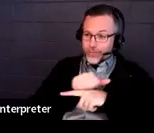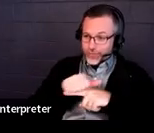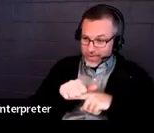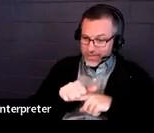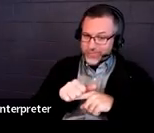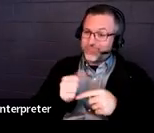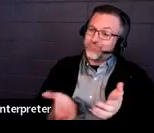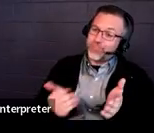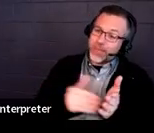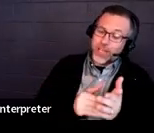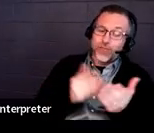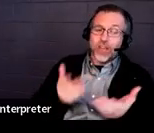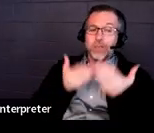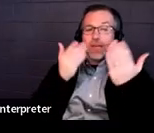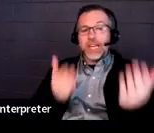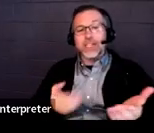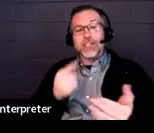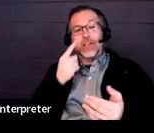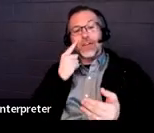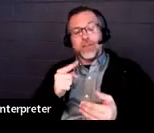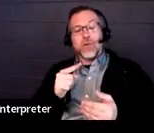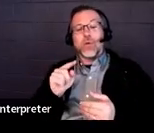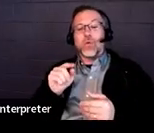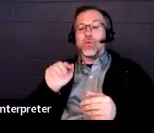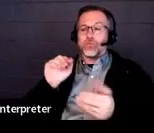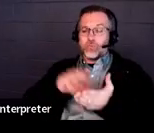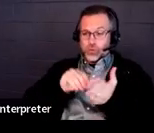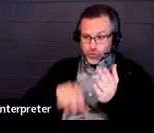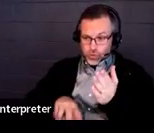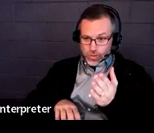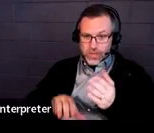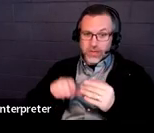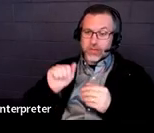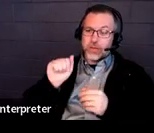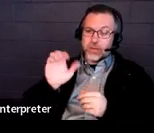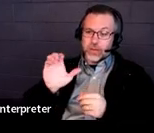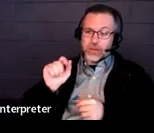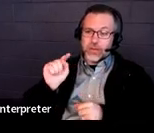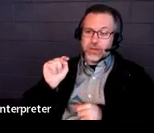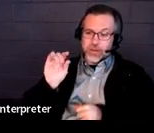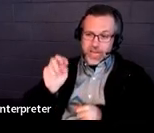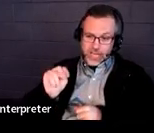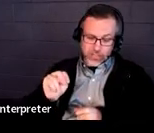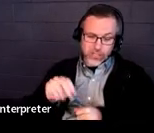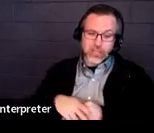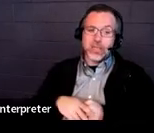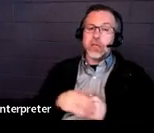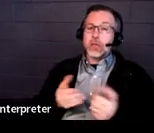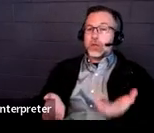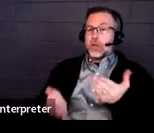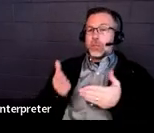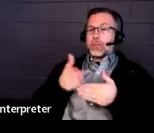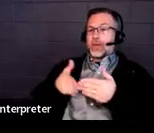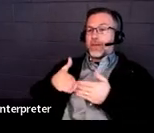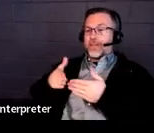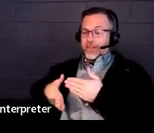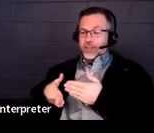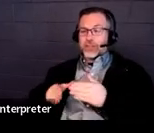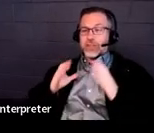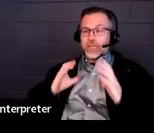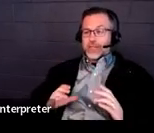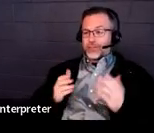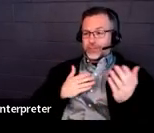recommendations for the child action. Some examples are consider completing a customer service course,